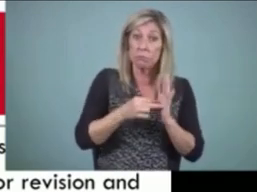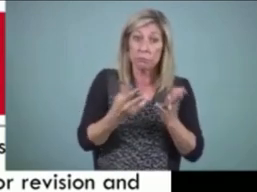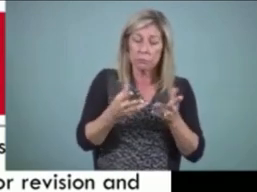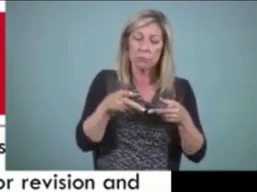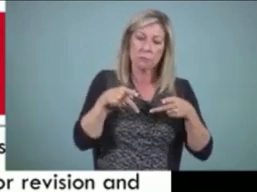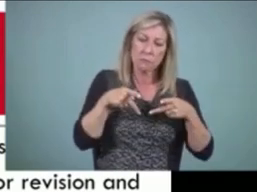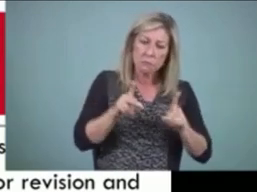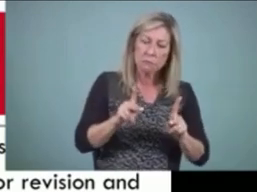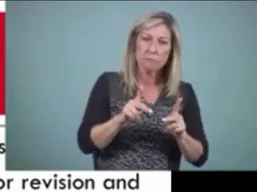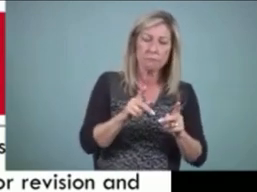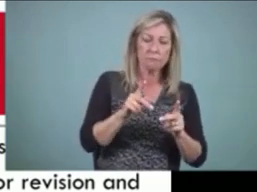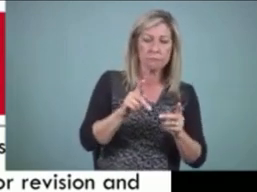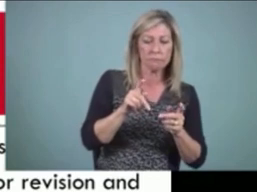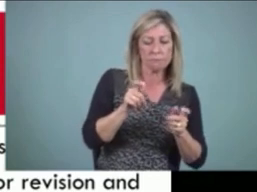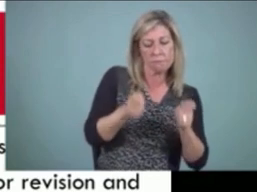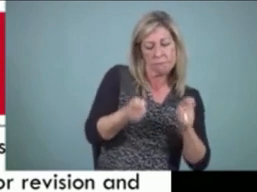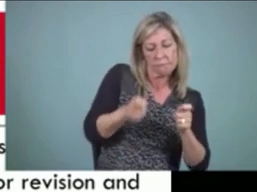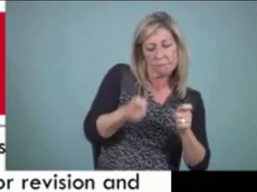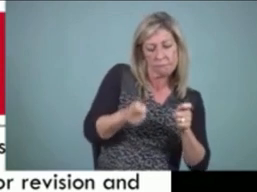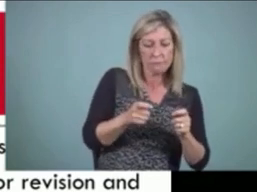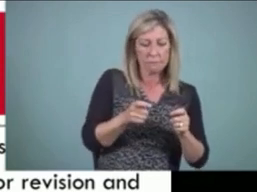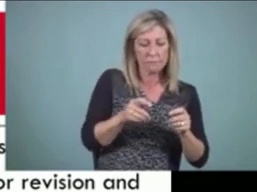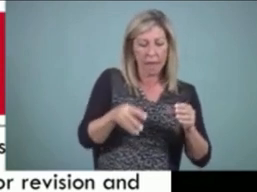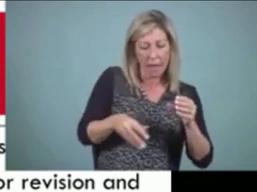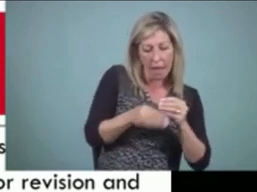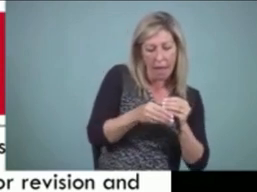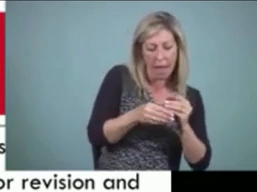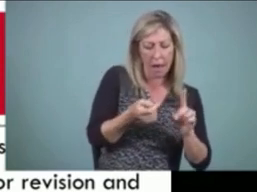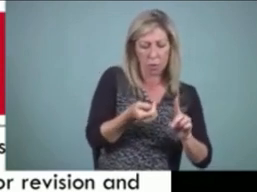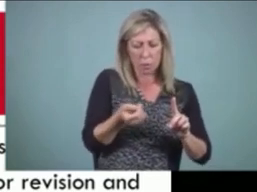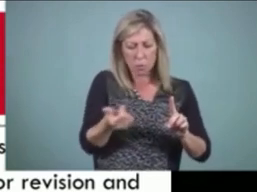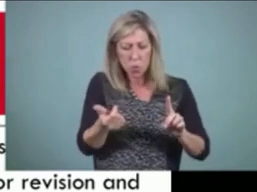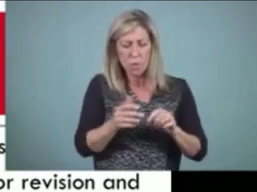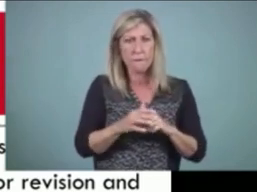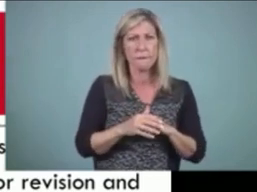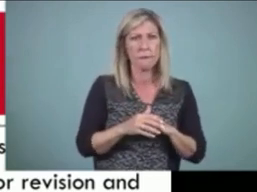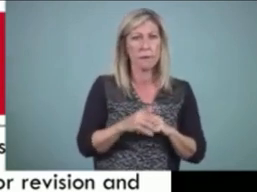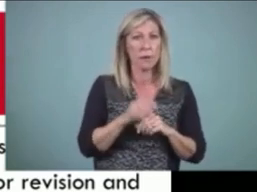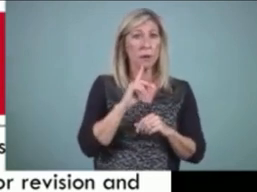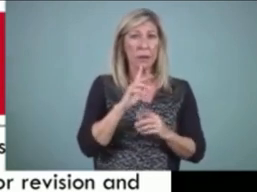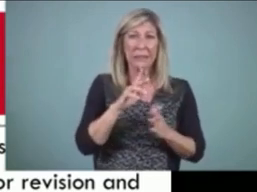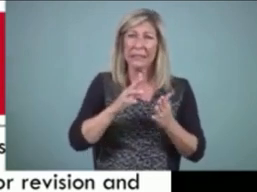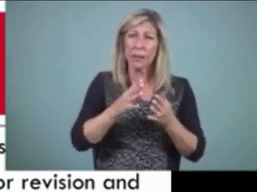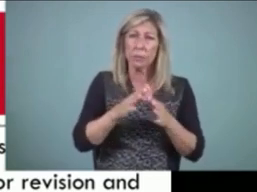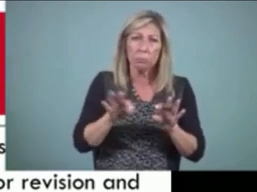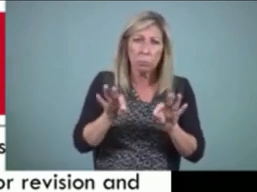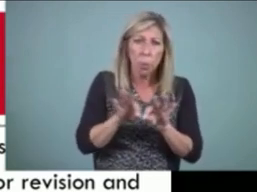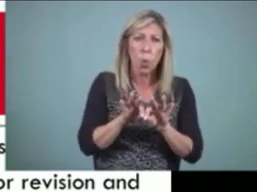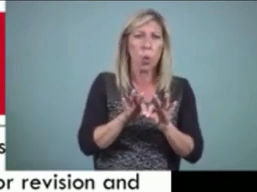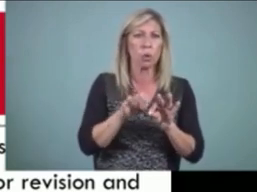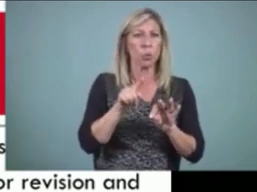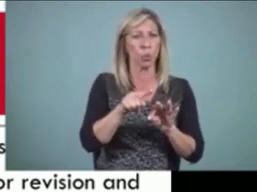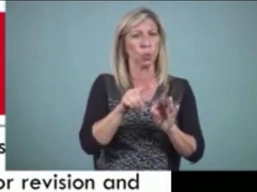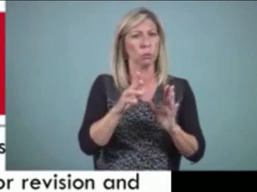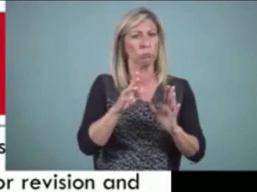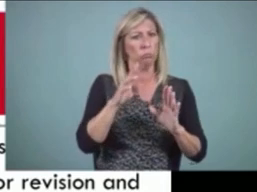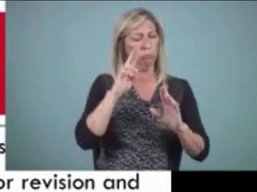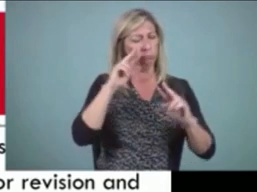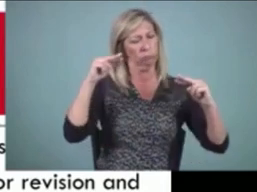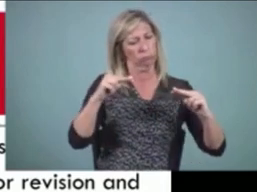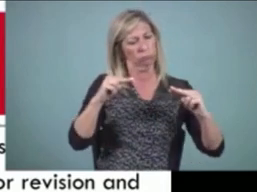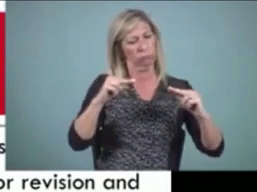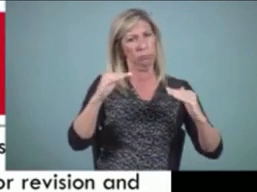we want to emphasize communicating for authentic purposes with a balanced focus on both meaning and form,